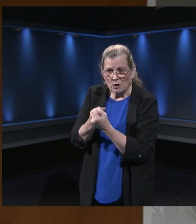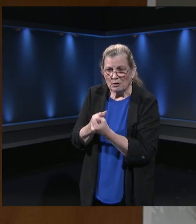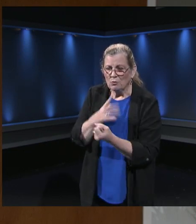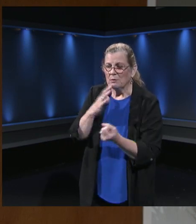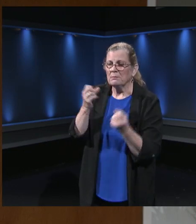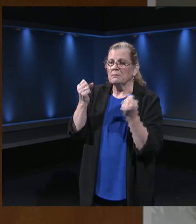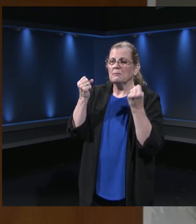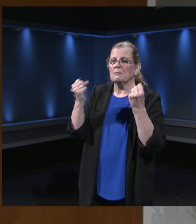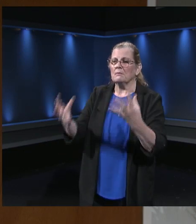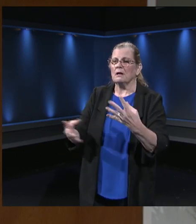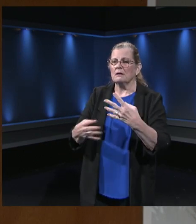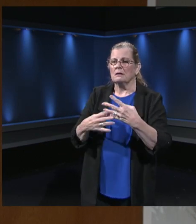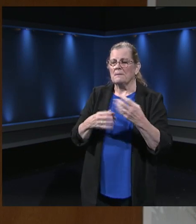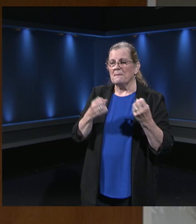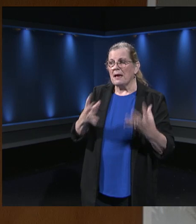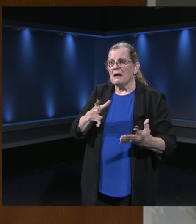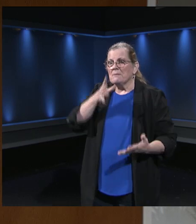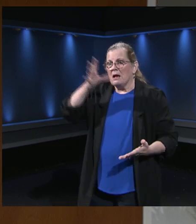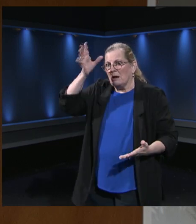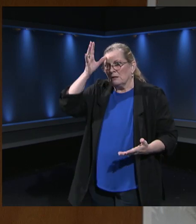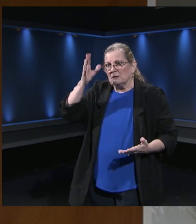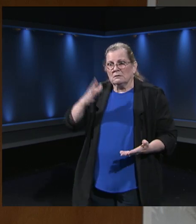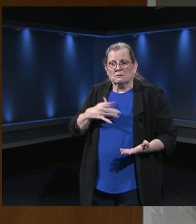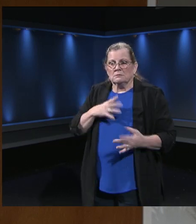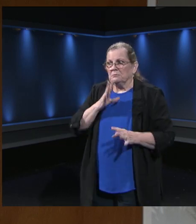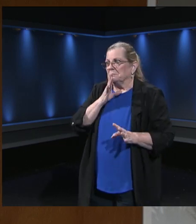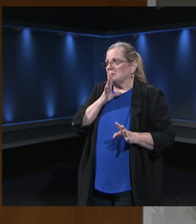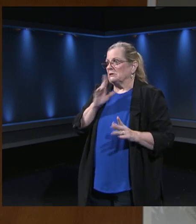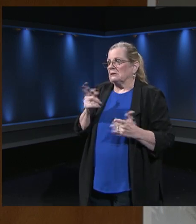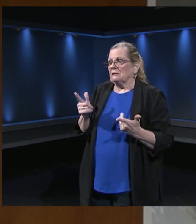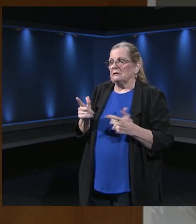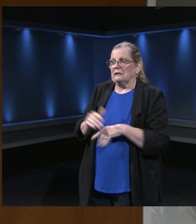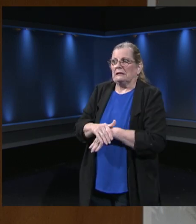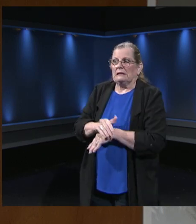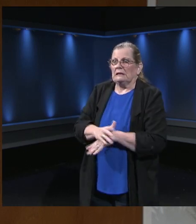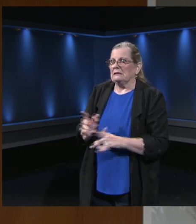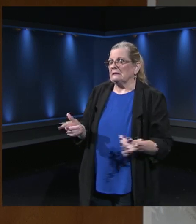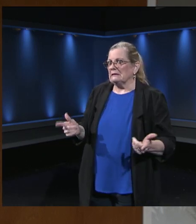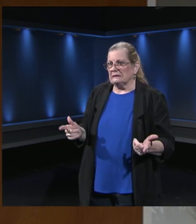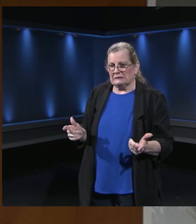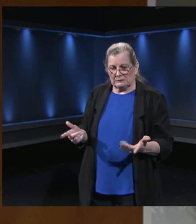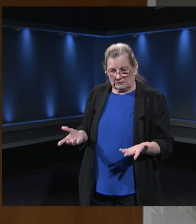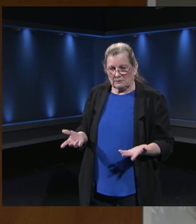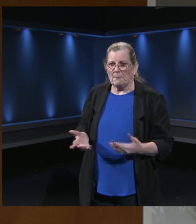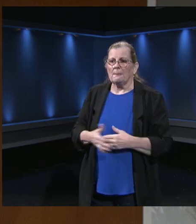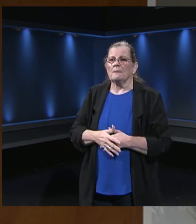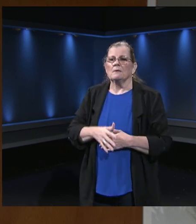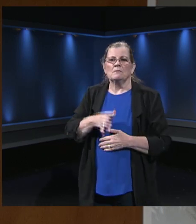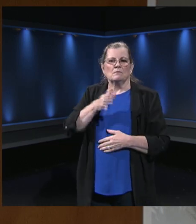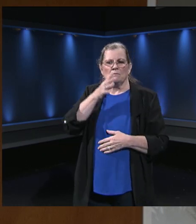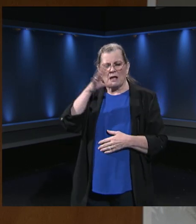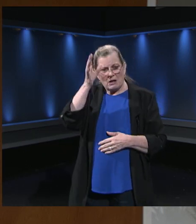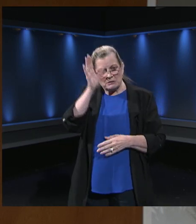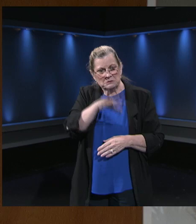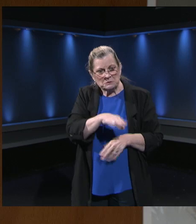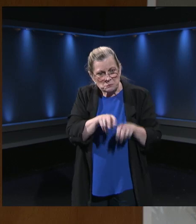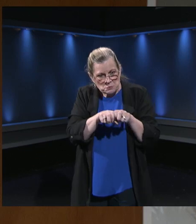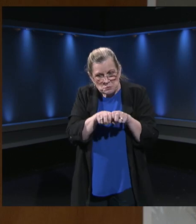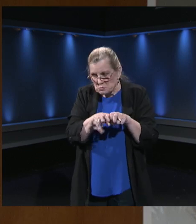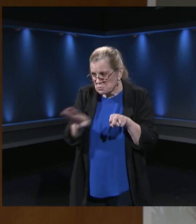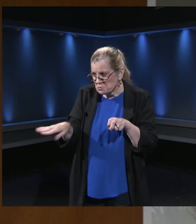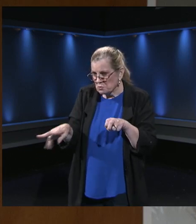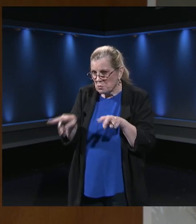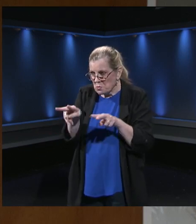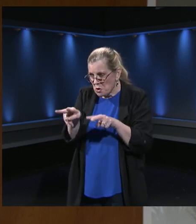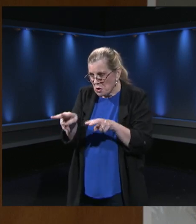at schools. They have laptops. They're ready. They've been trained. So parents should not have to be hip-to-hip, but you are your child's